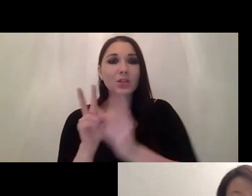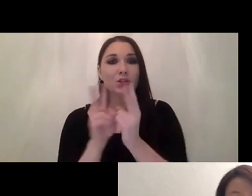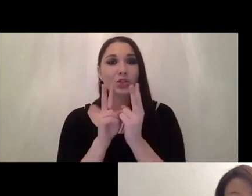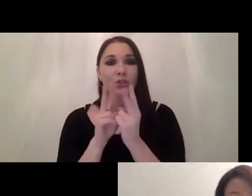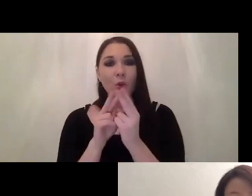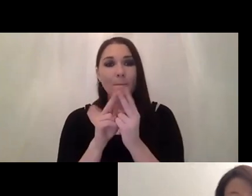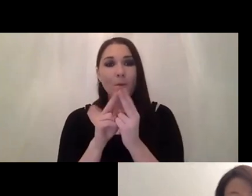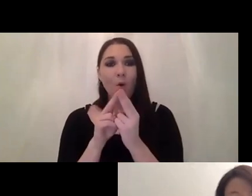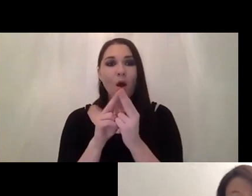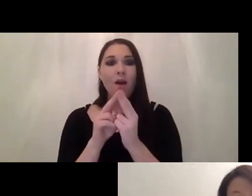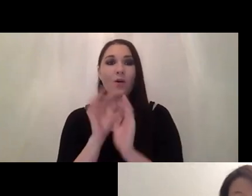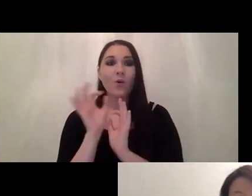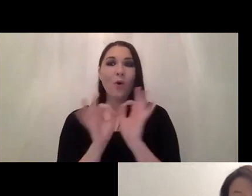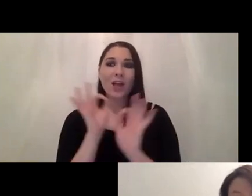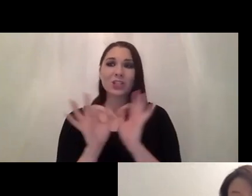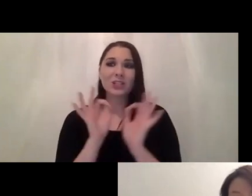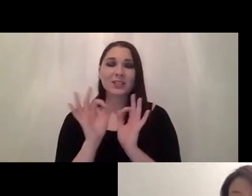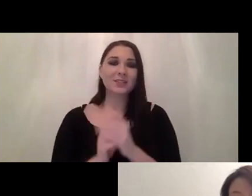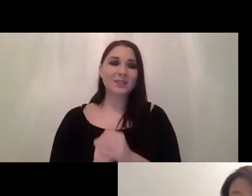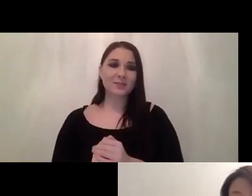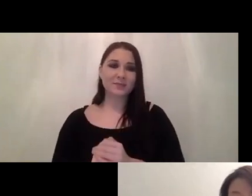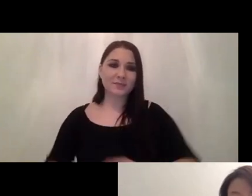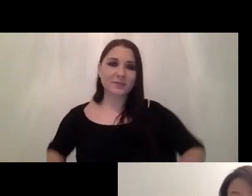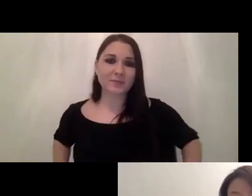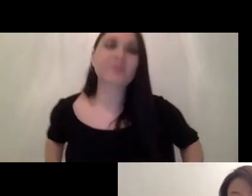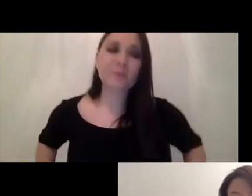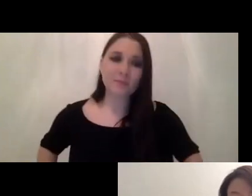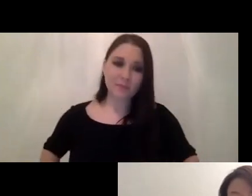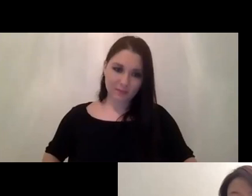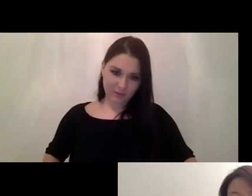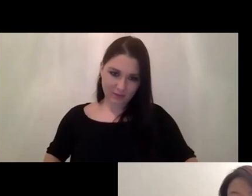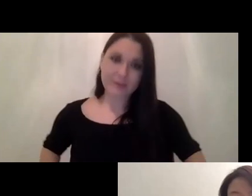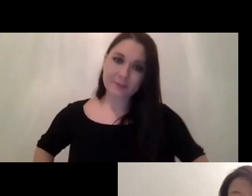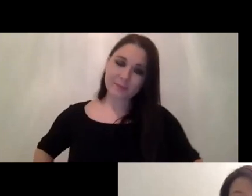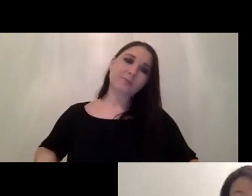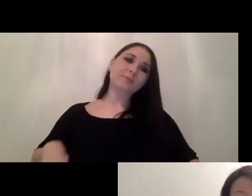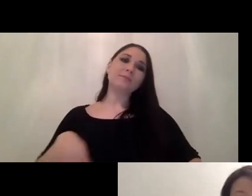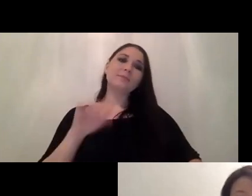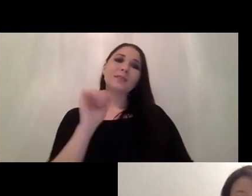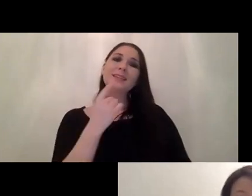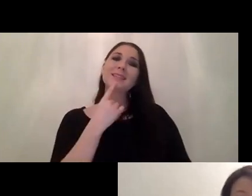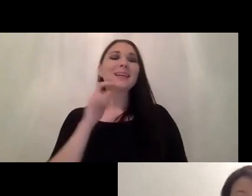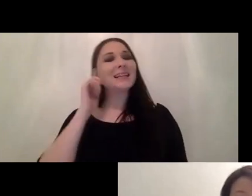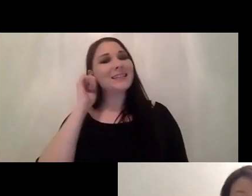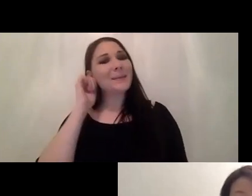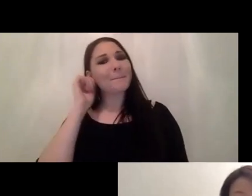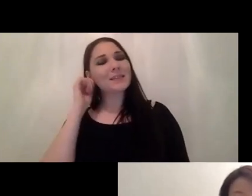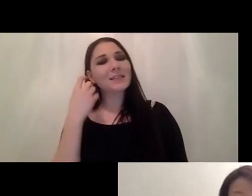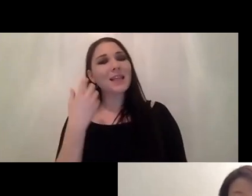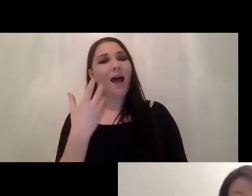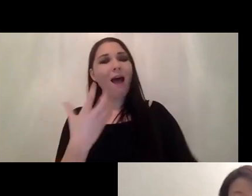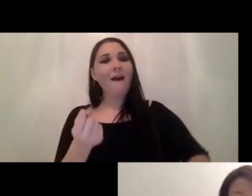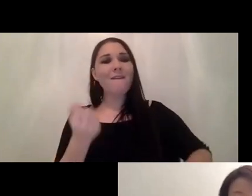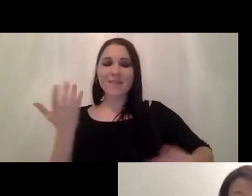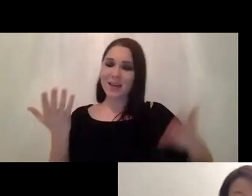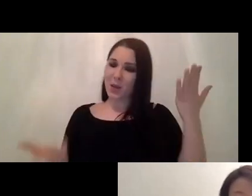for yourself rodrigo so the next one is from farshid so he said do you have any tips and comparisons